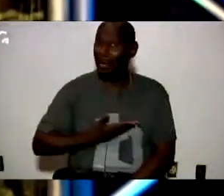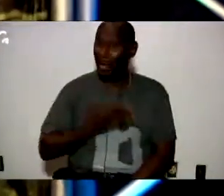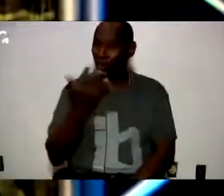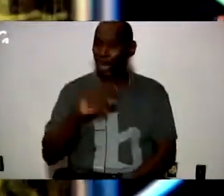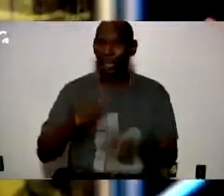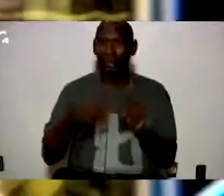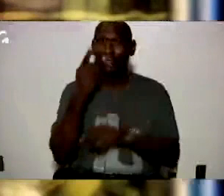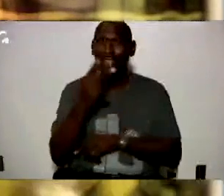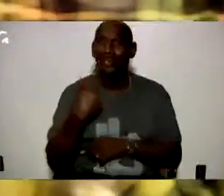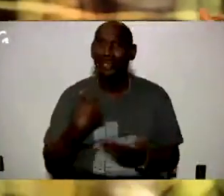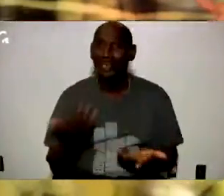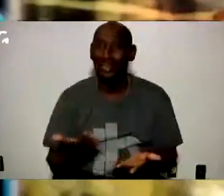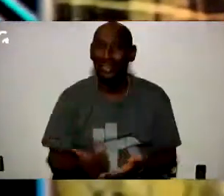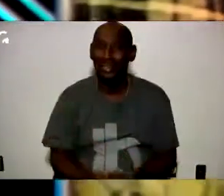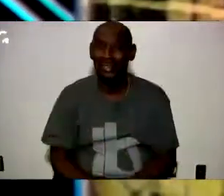couldn't see me.